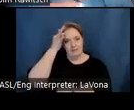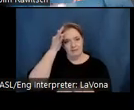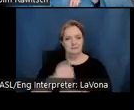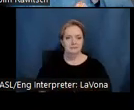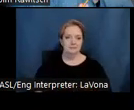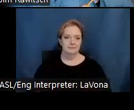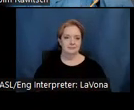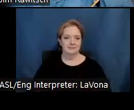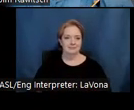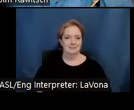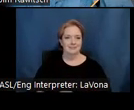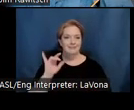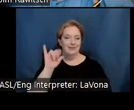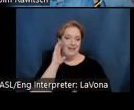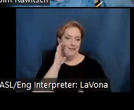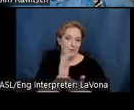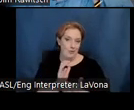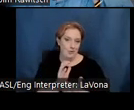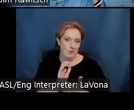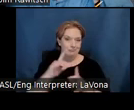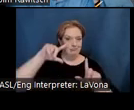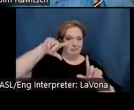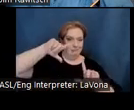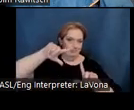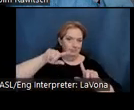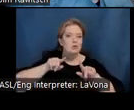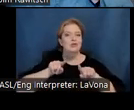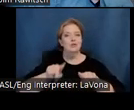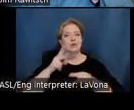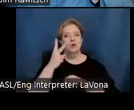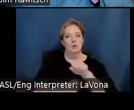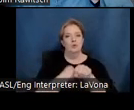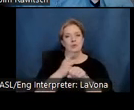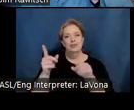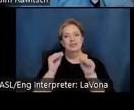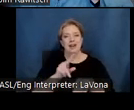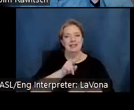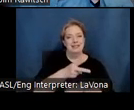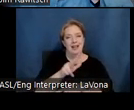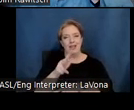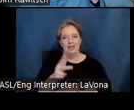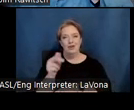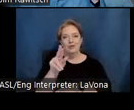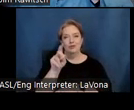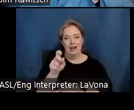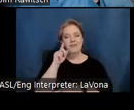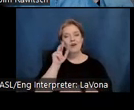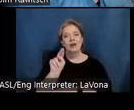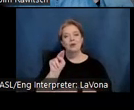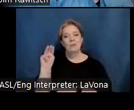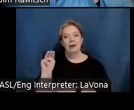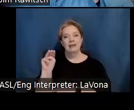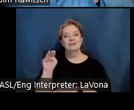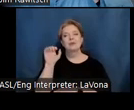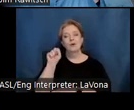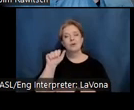This photo was taken during her two years teaching second and third grade at New Mexico's Santo Domingo Pueblo,